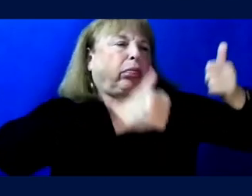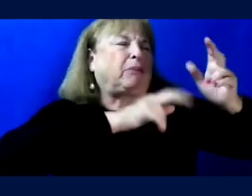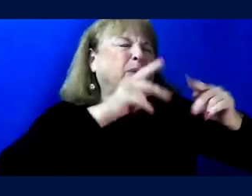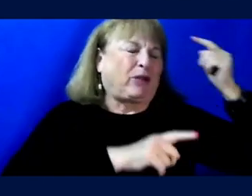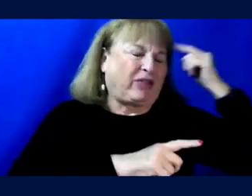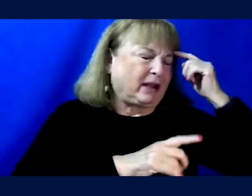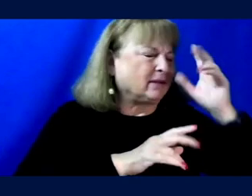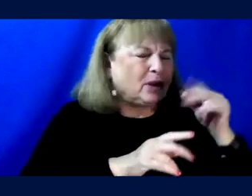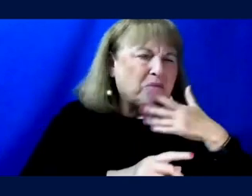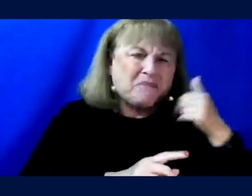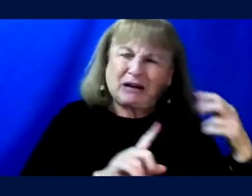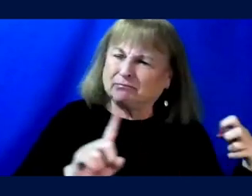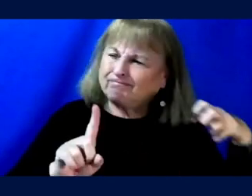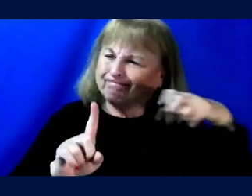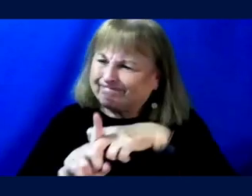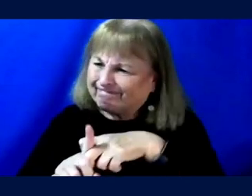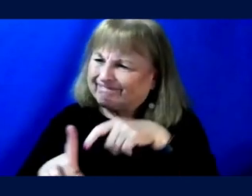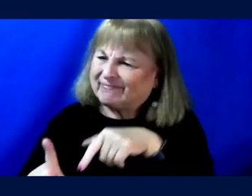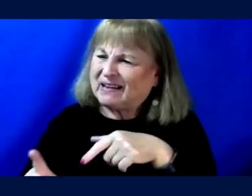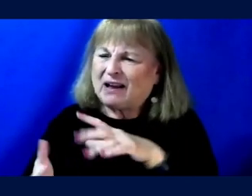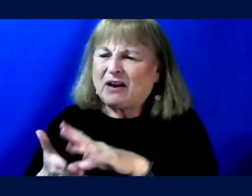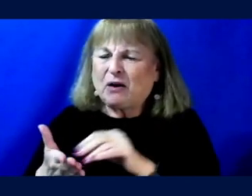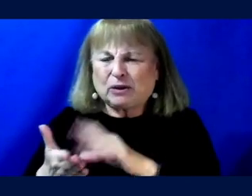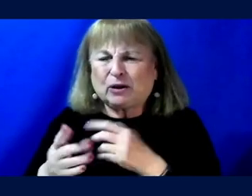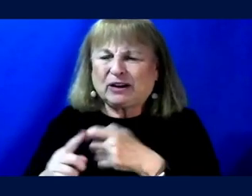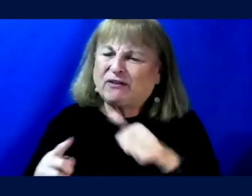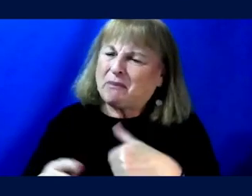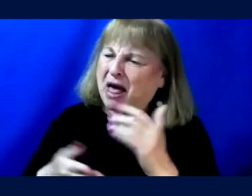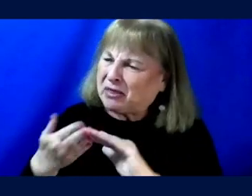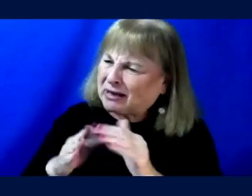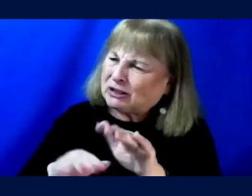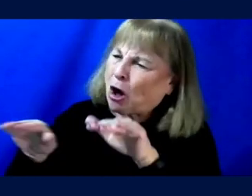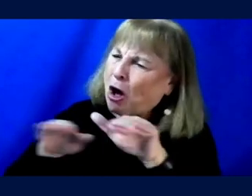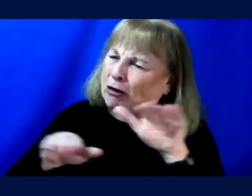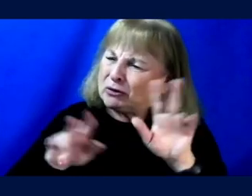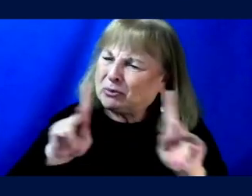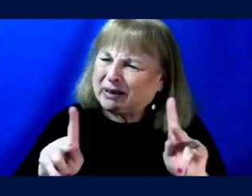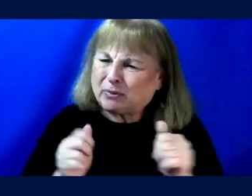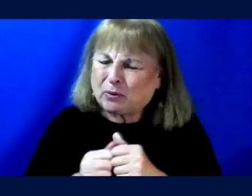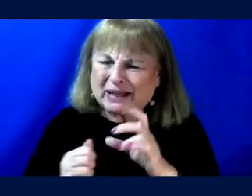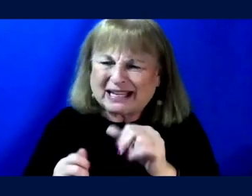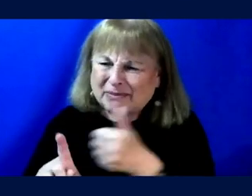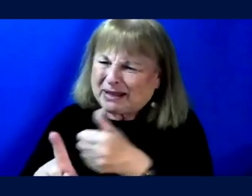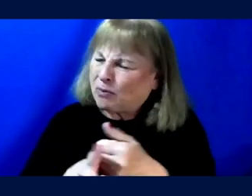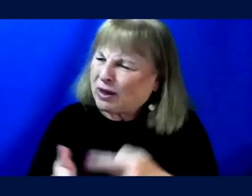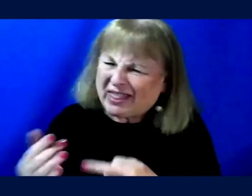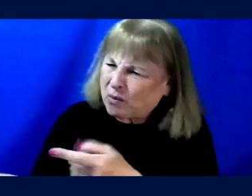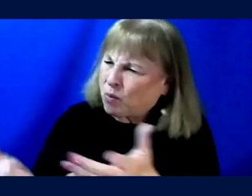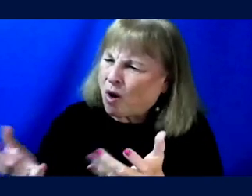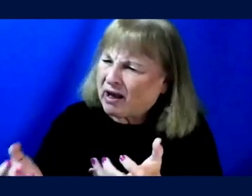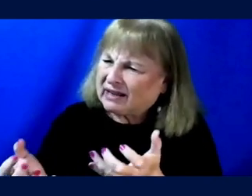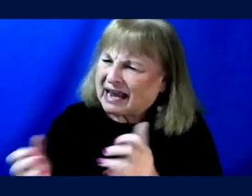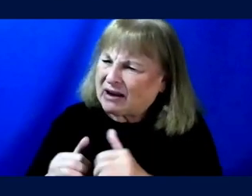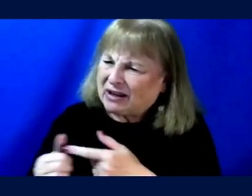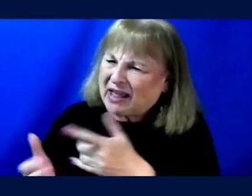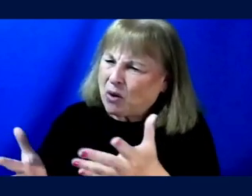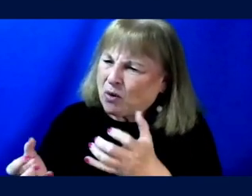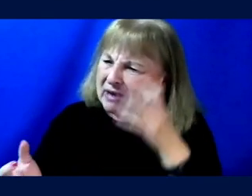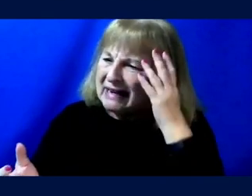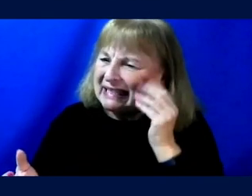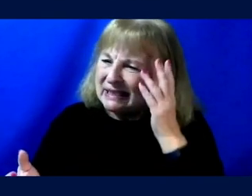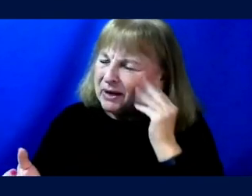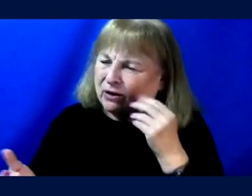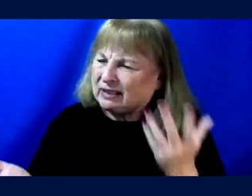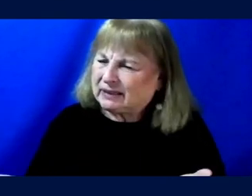And we need to go back to like, learning for other communities, talk to people with disabilities. What would they want? How would they want an experience